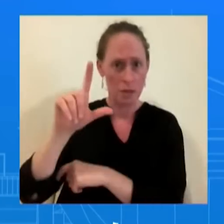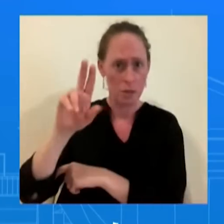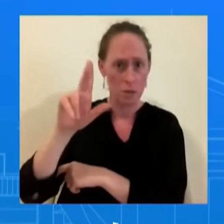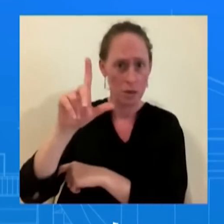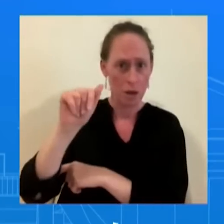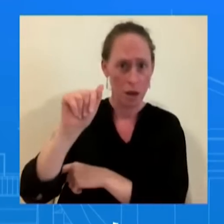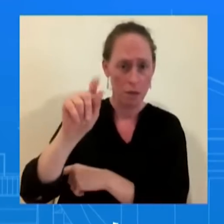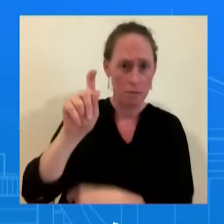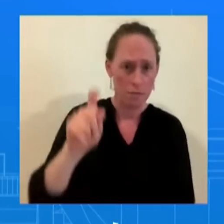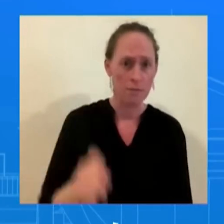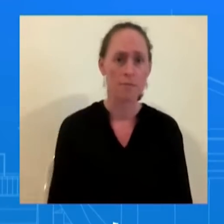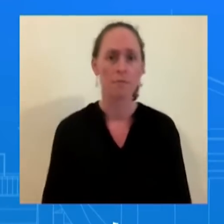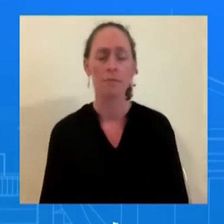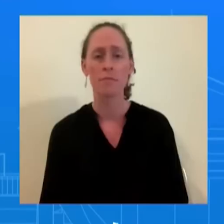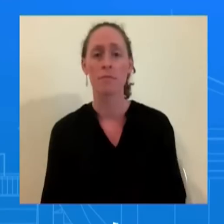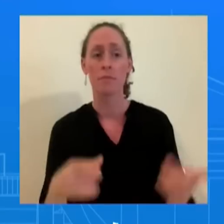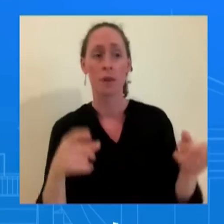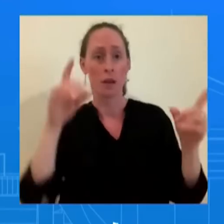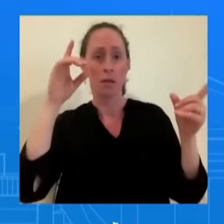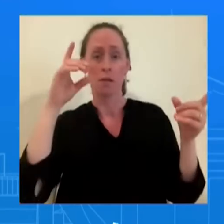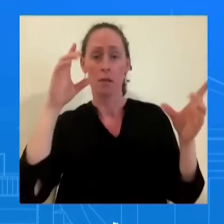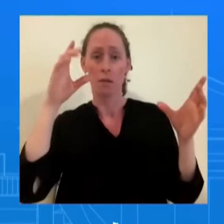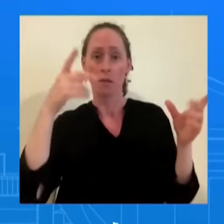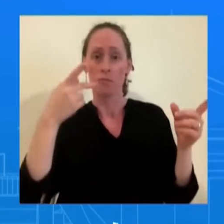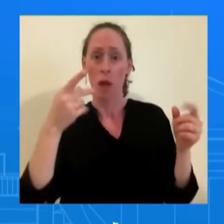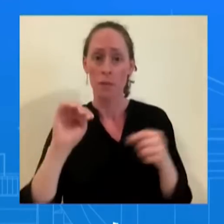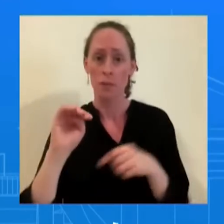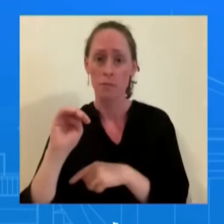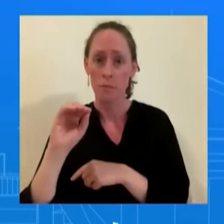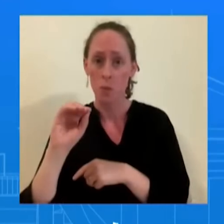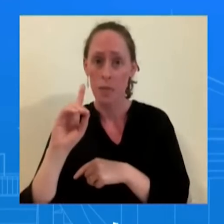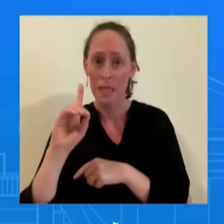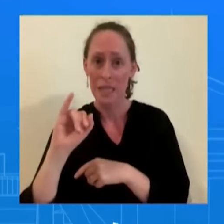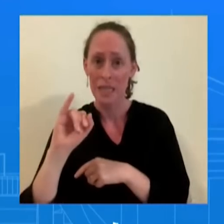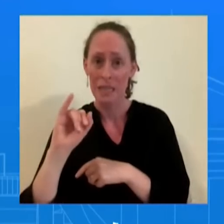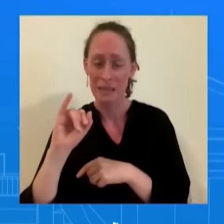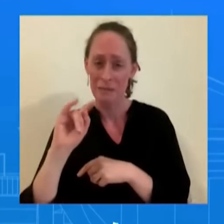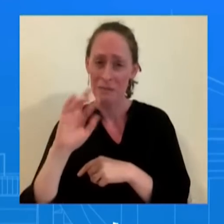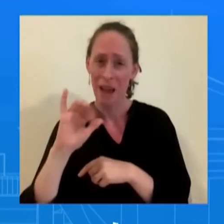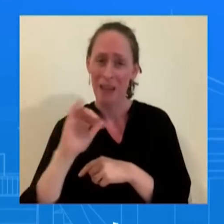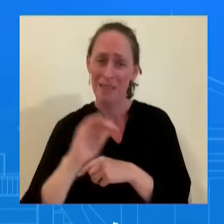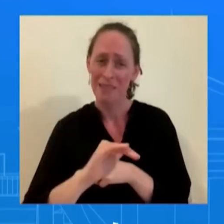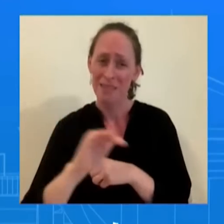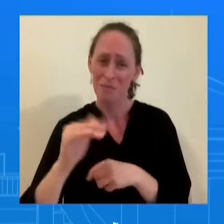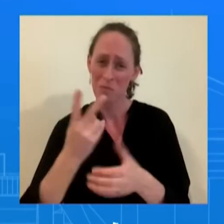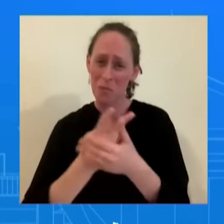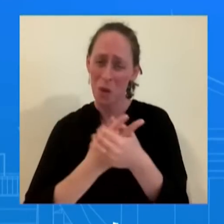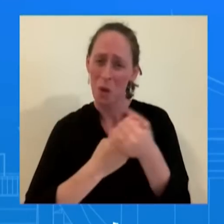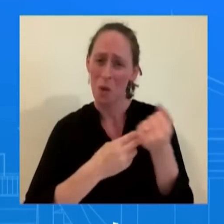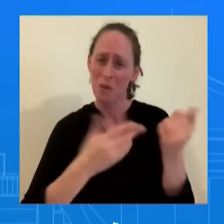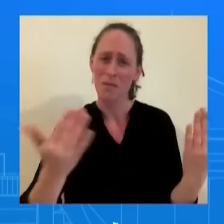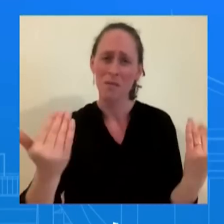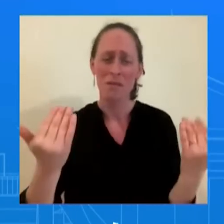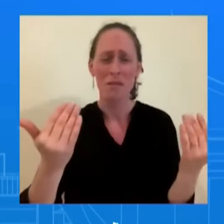or urge them to toughen their approach on both Russia and China? I think pressure is just the wrong word. mean, that's not how President Biden